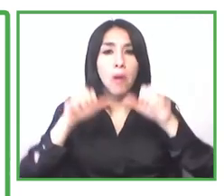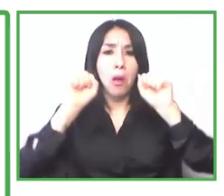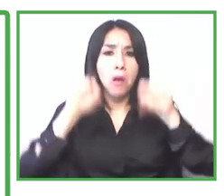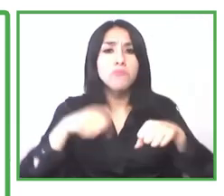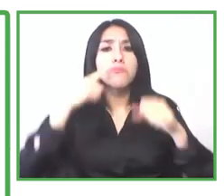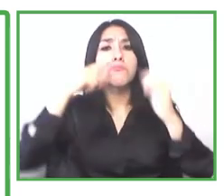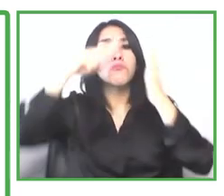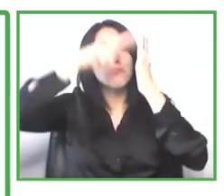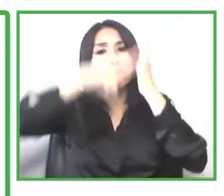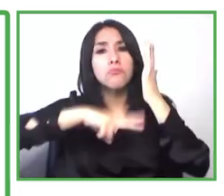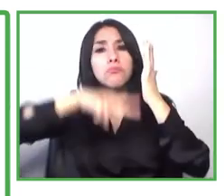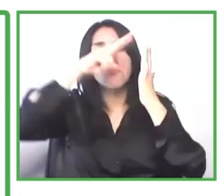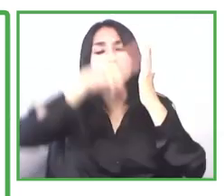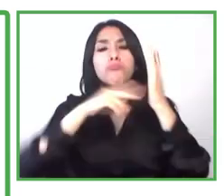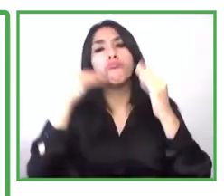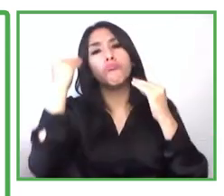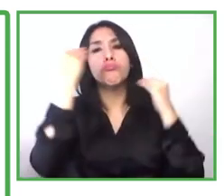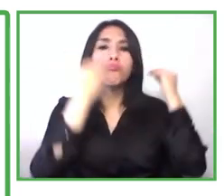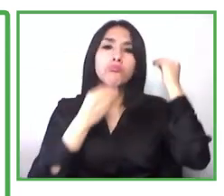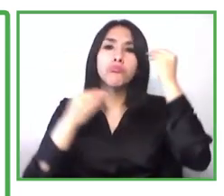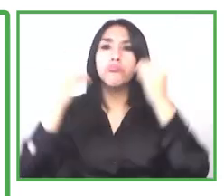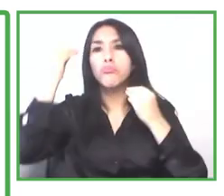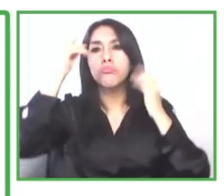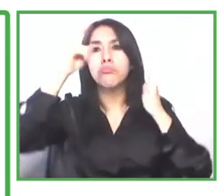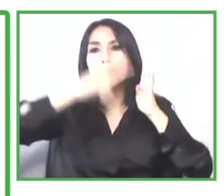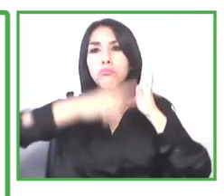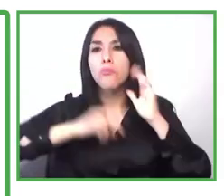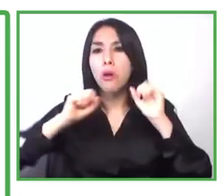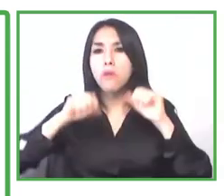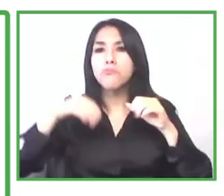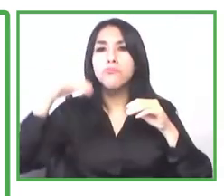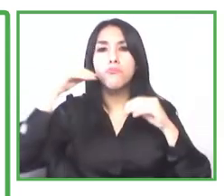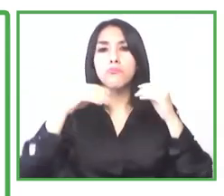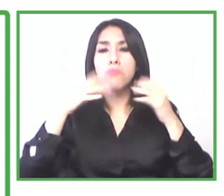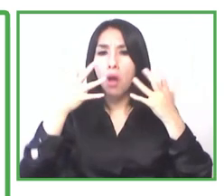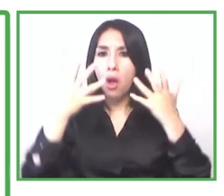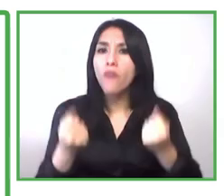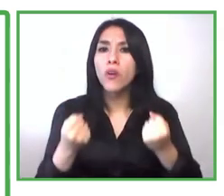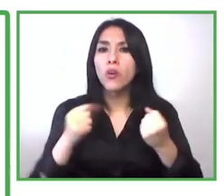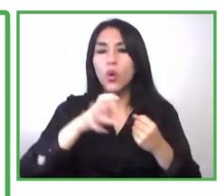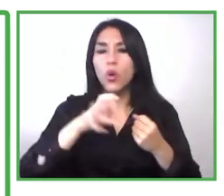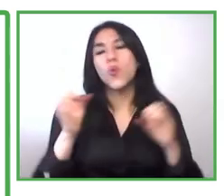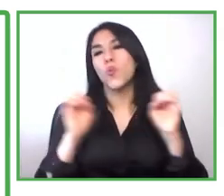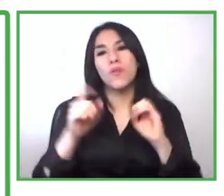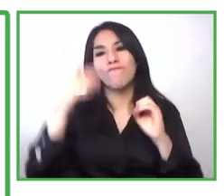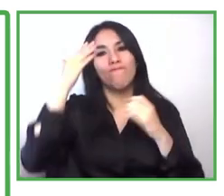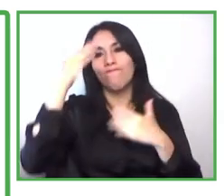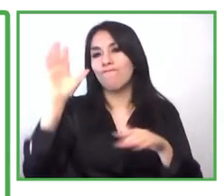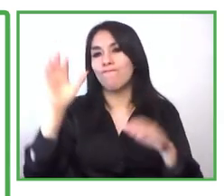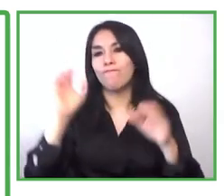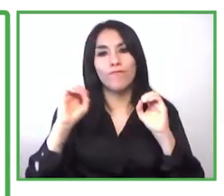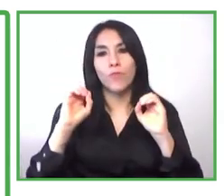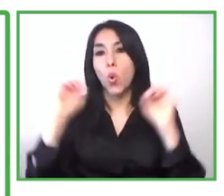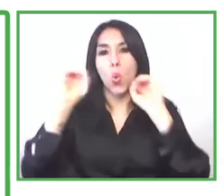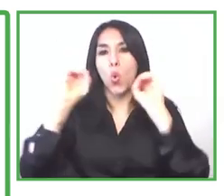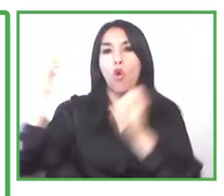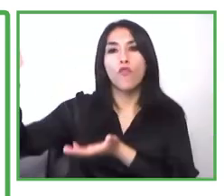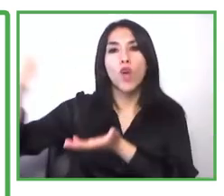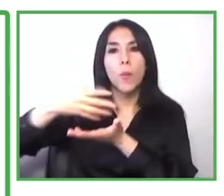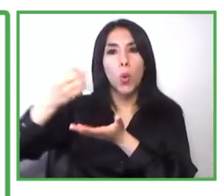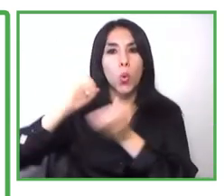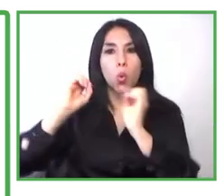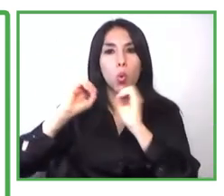entrepreneurships of disabled people are they in the country and what are the sectors of the economy that they're in and what are